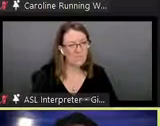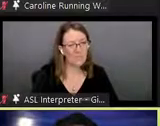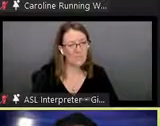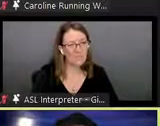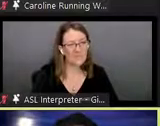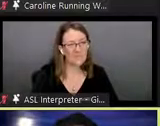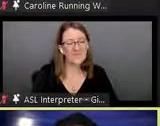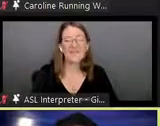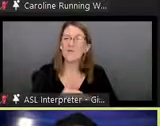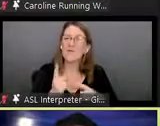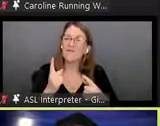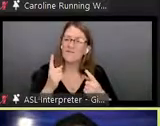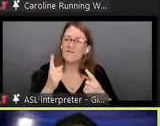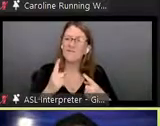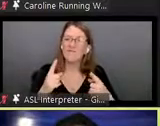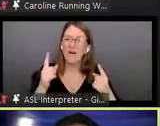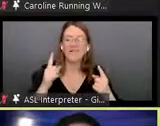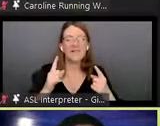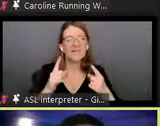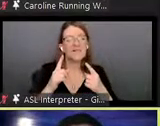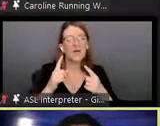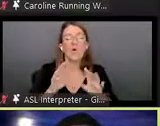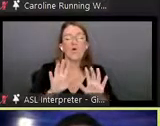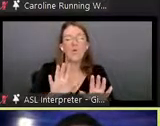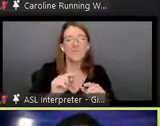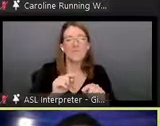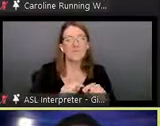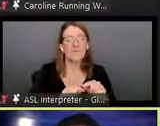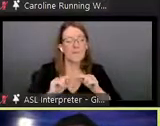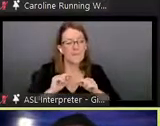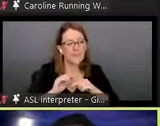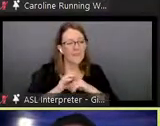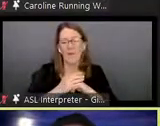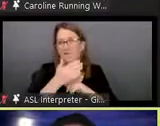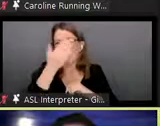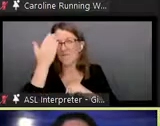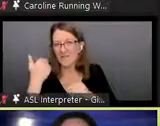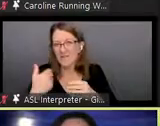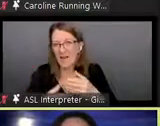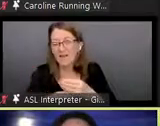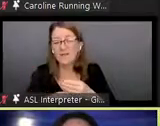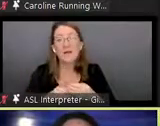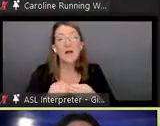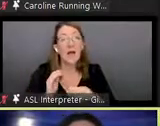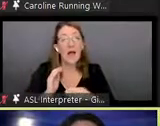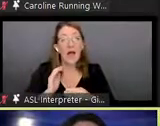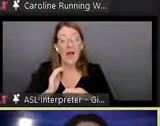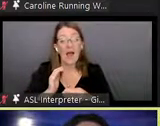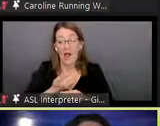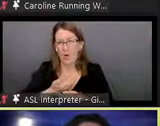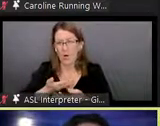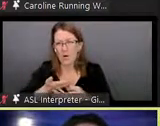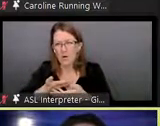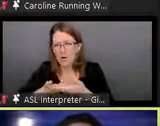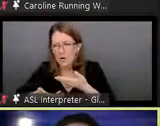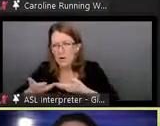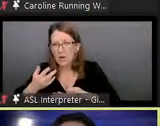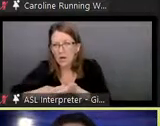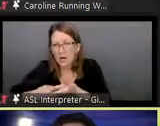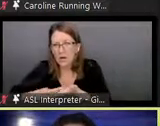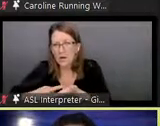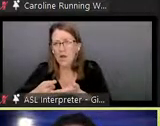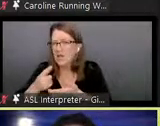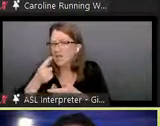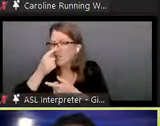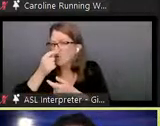when we're thinking oh i i didn't finish um the nuances that were emerged from that discussion were interesting